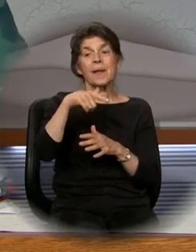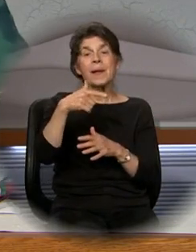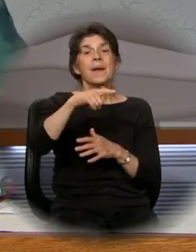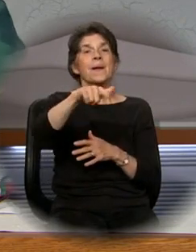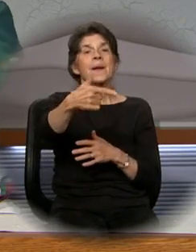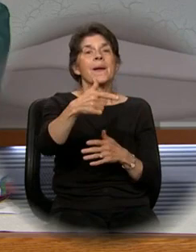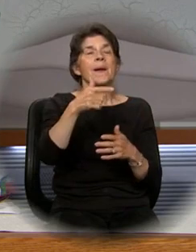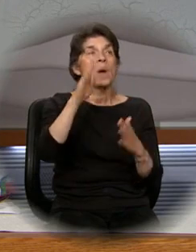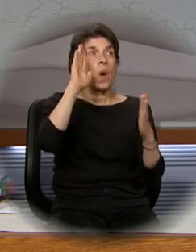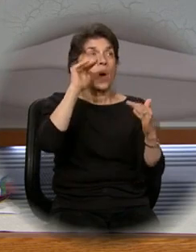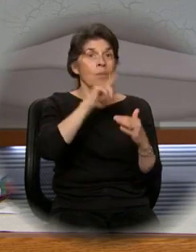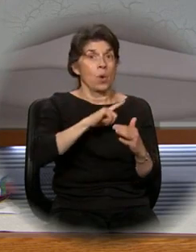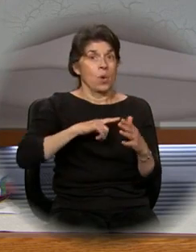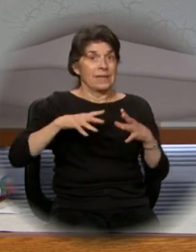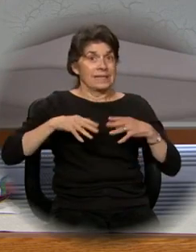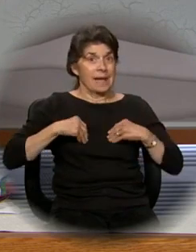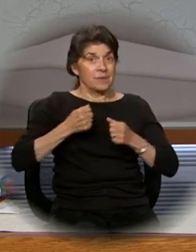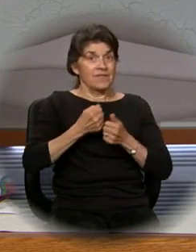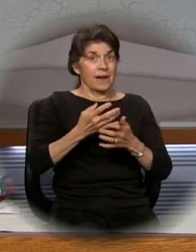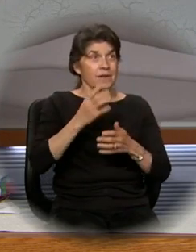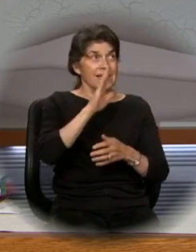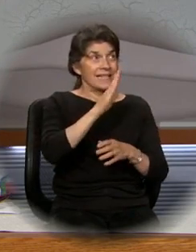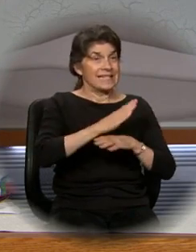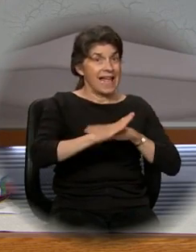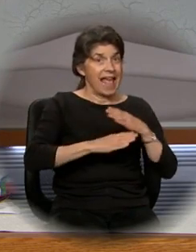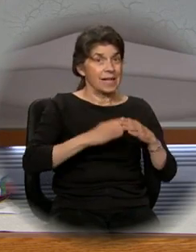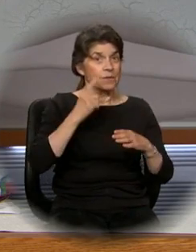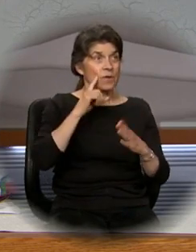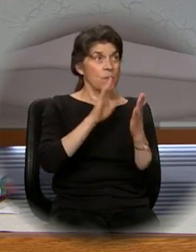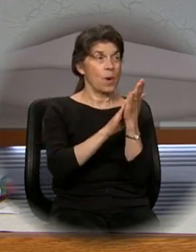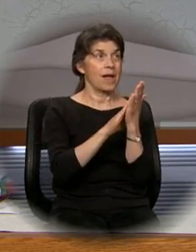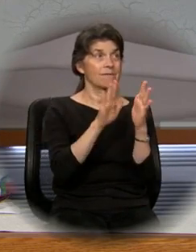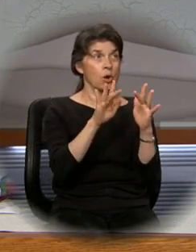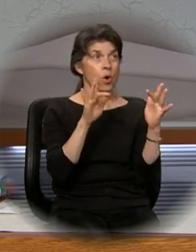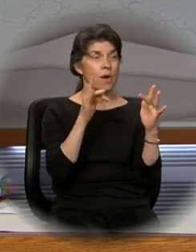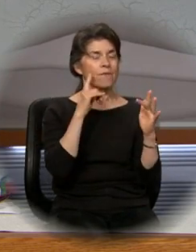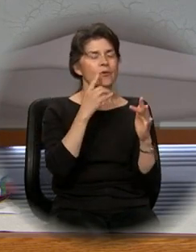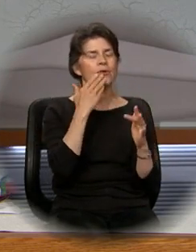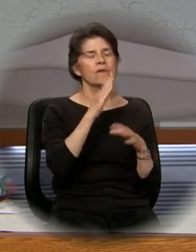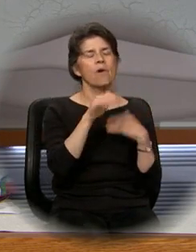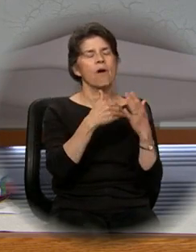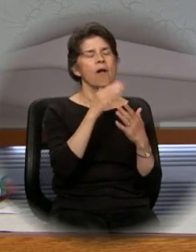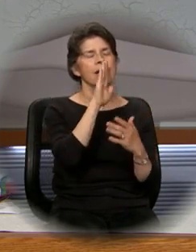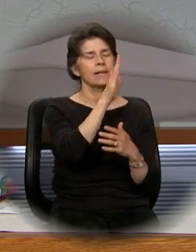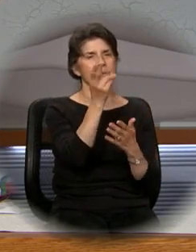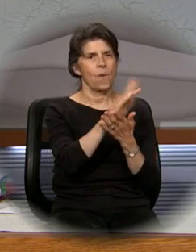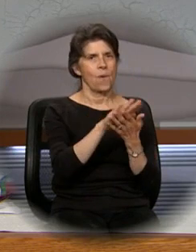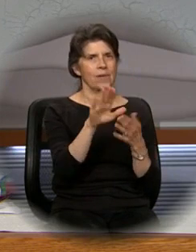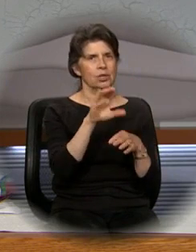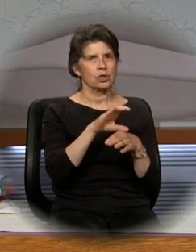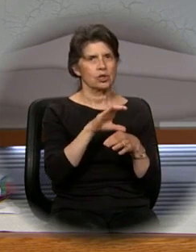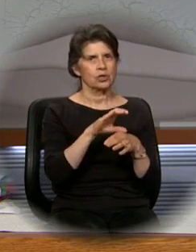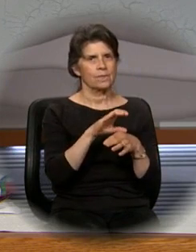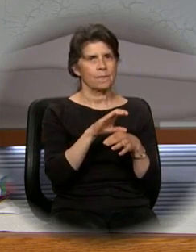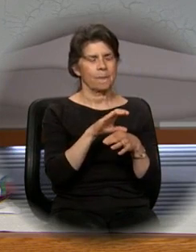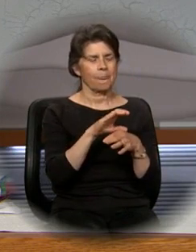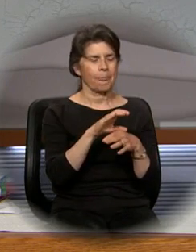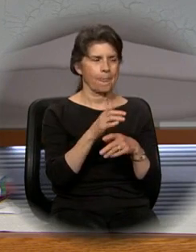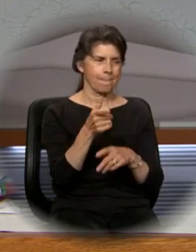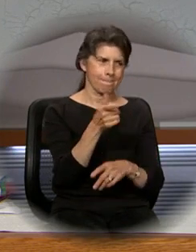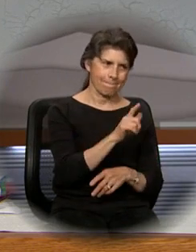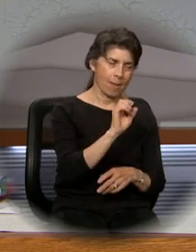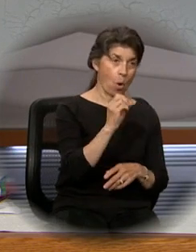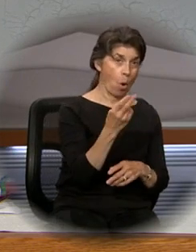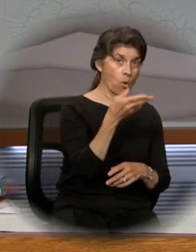hands for the praise and glory of his name for our good and the good of all his holy church. O God, who